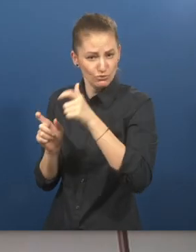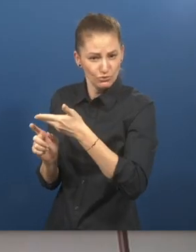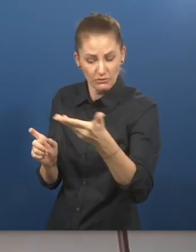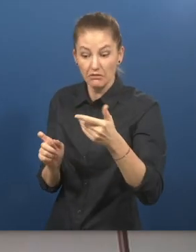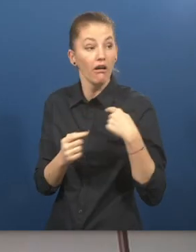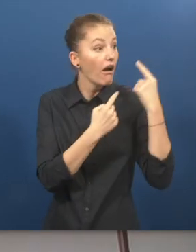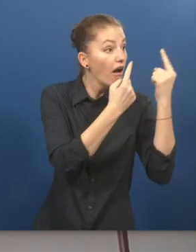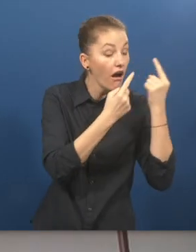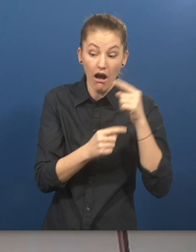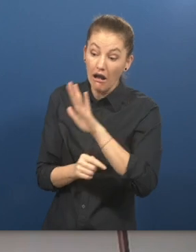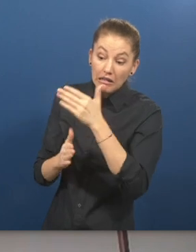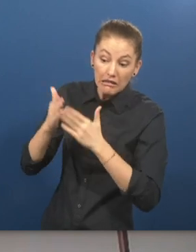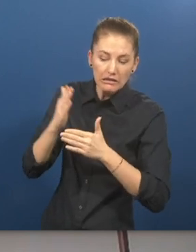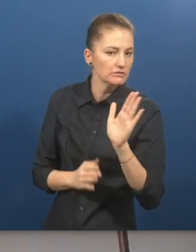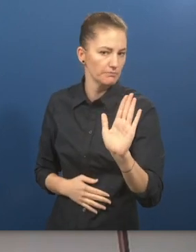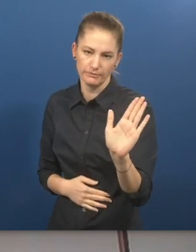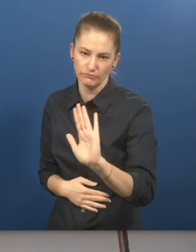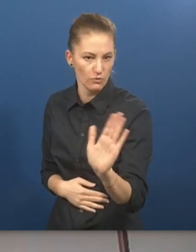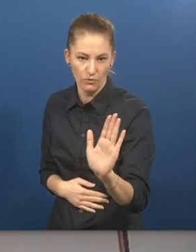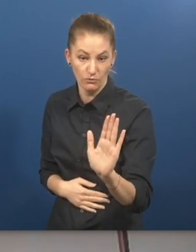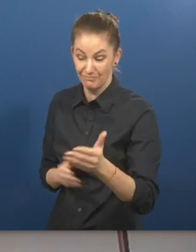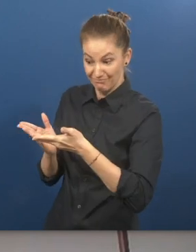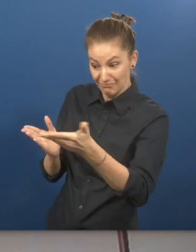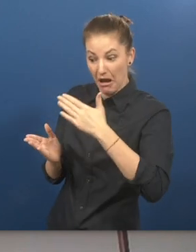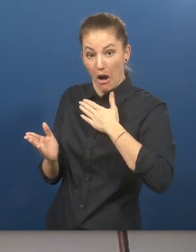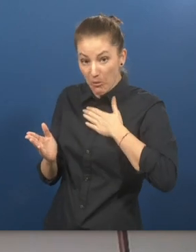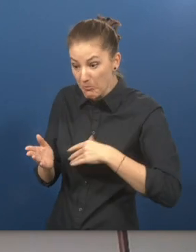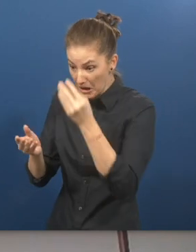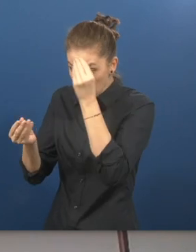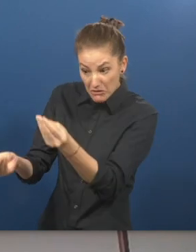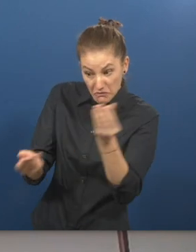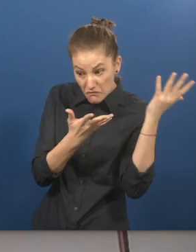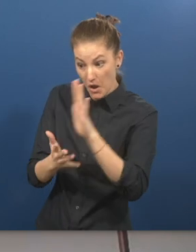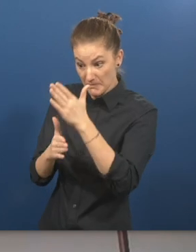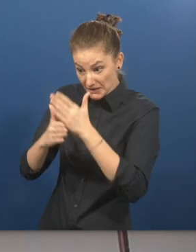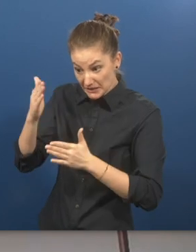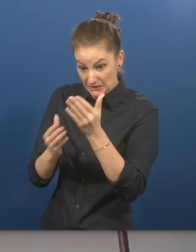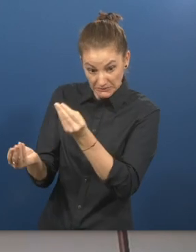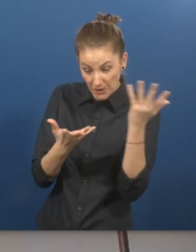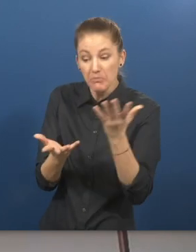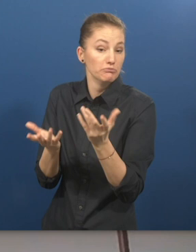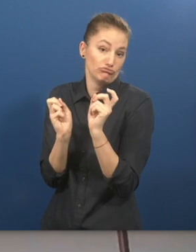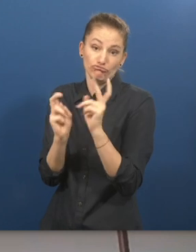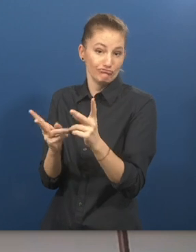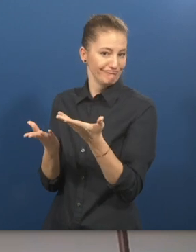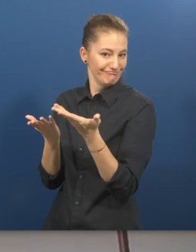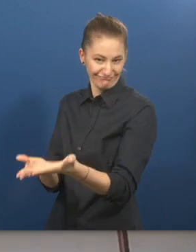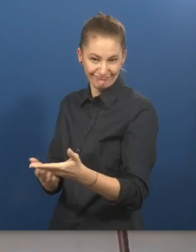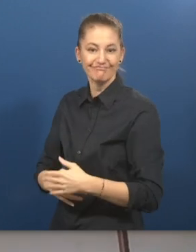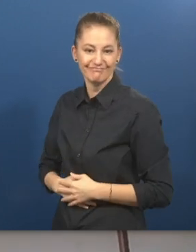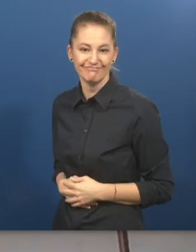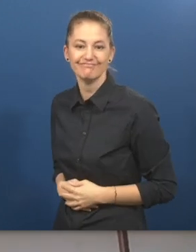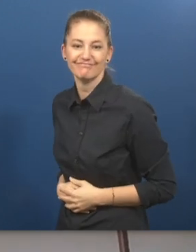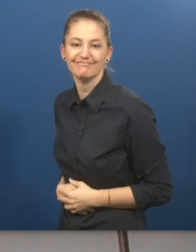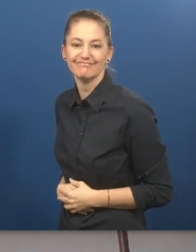and knowledge of the student. We do not discuss a student's disability. Each intern decides if and